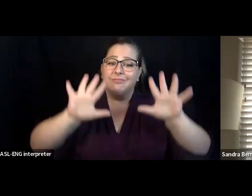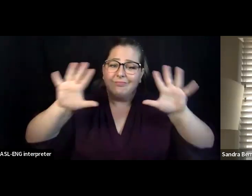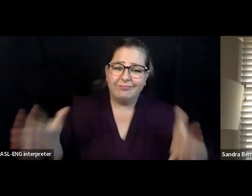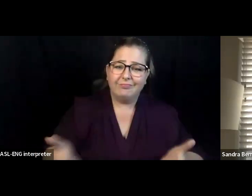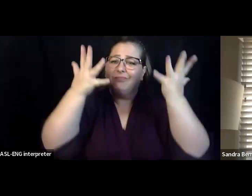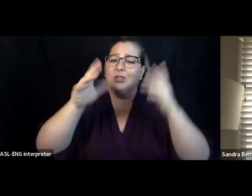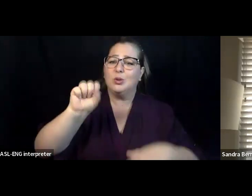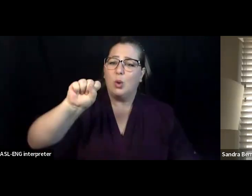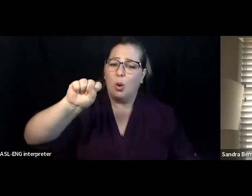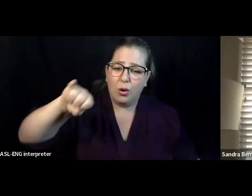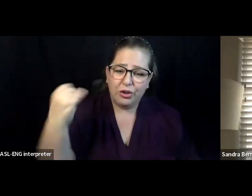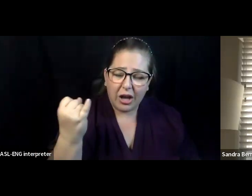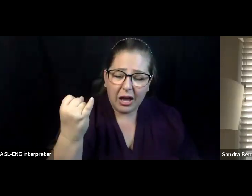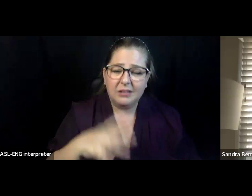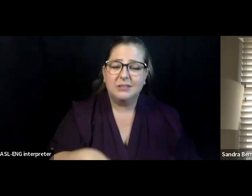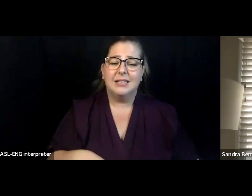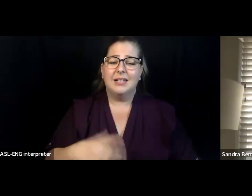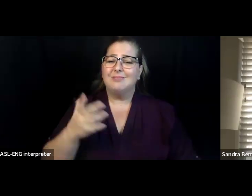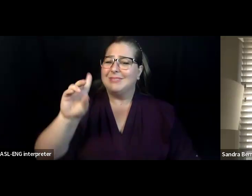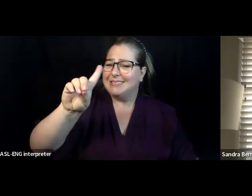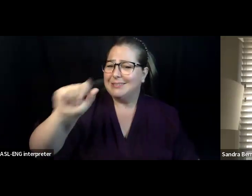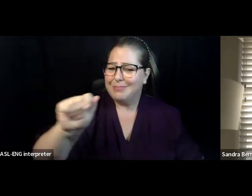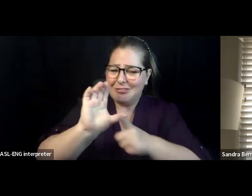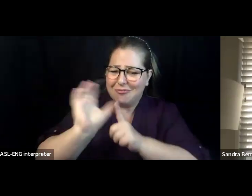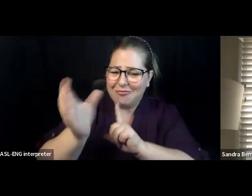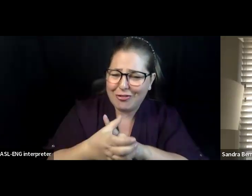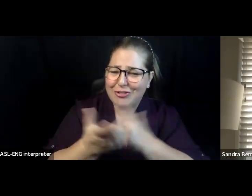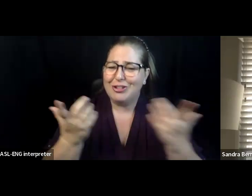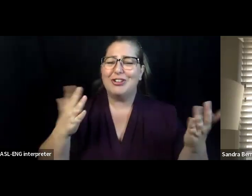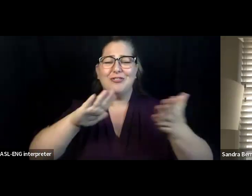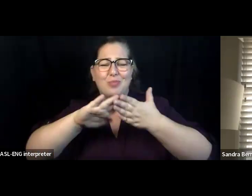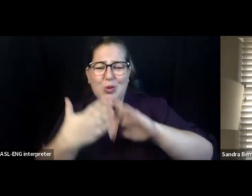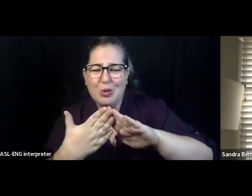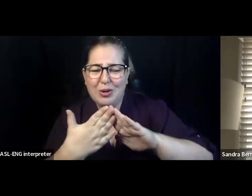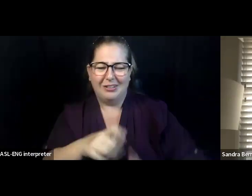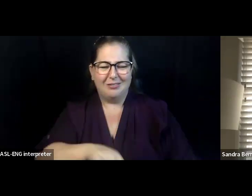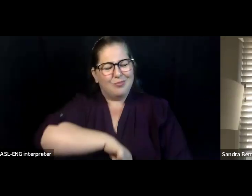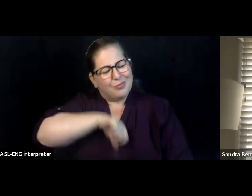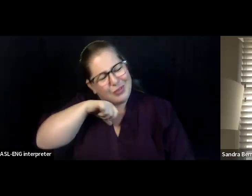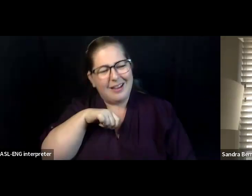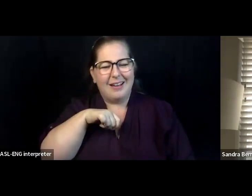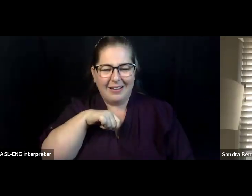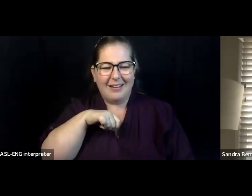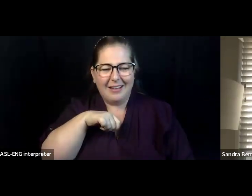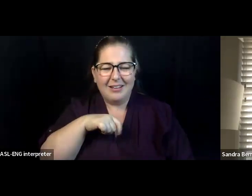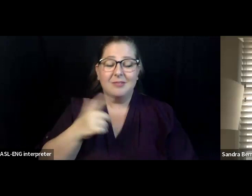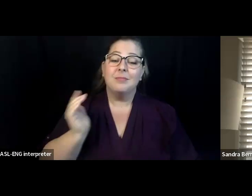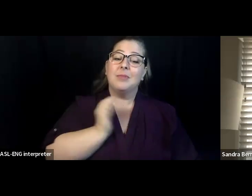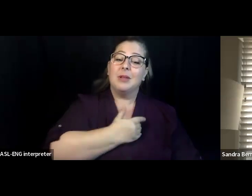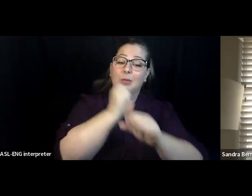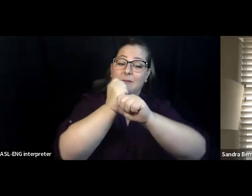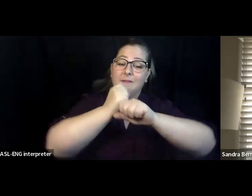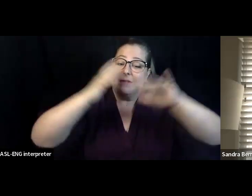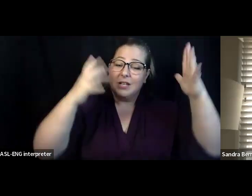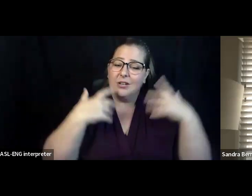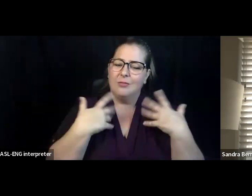our vision is that we envision a city with a strong sense of disability culture and identity, where the people